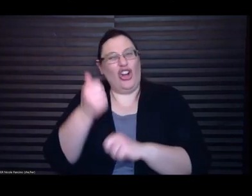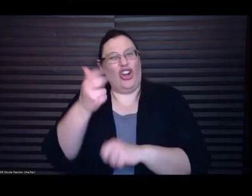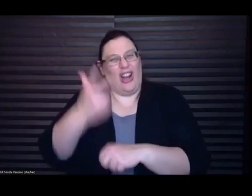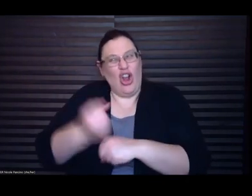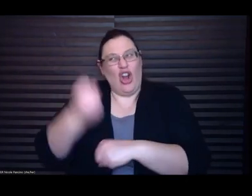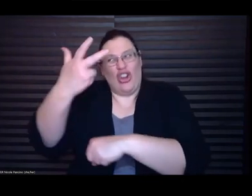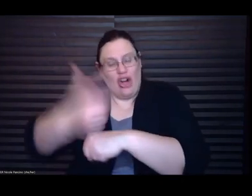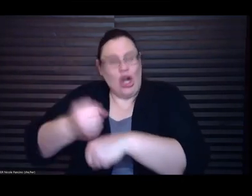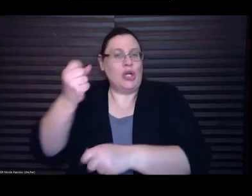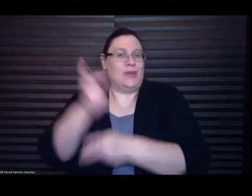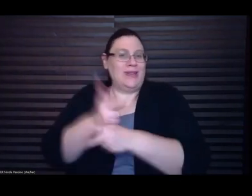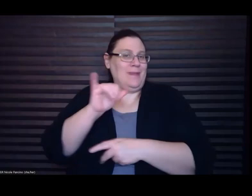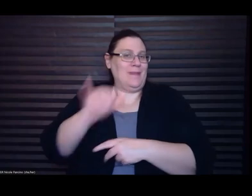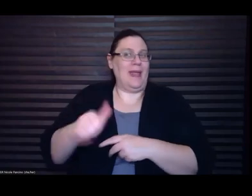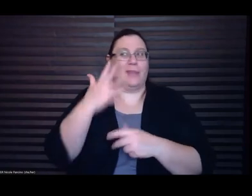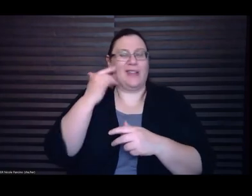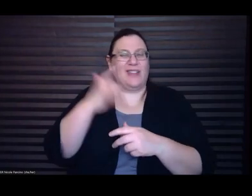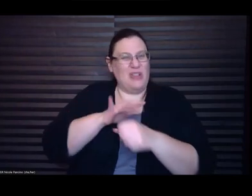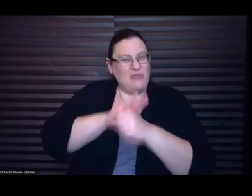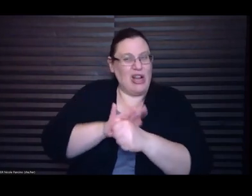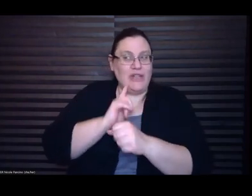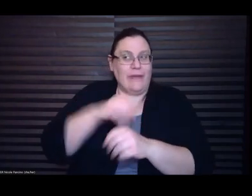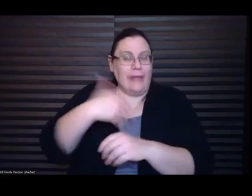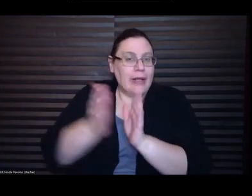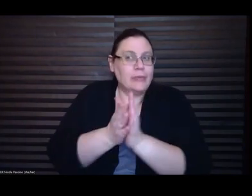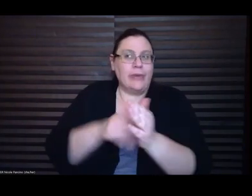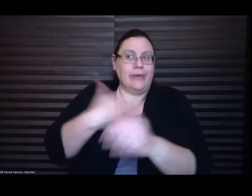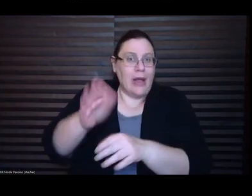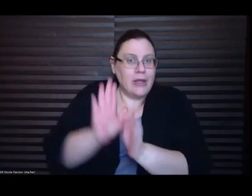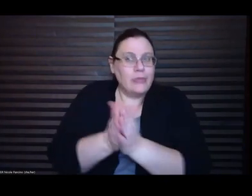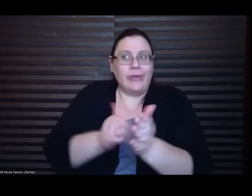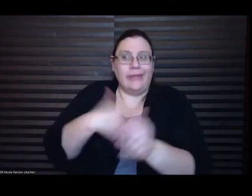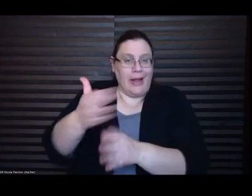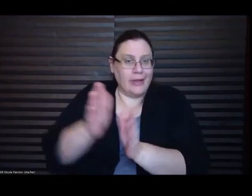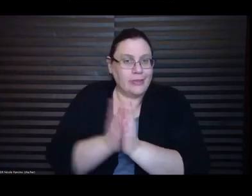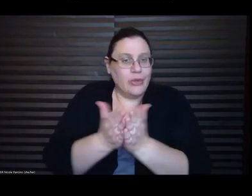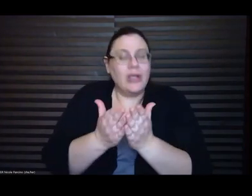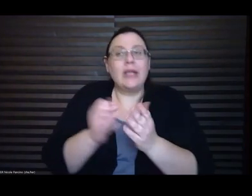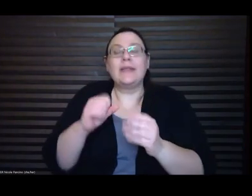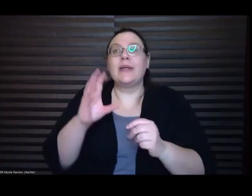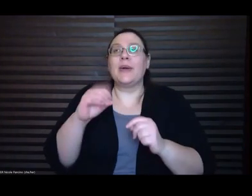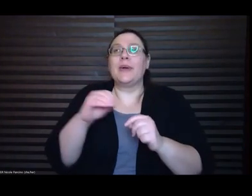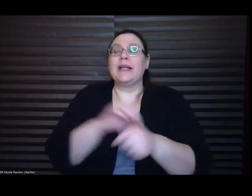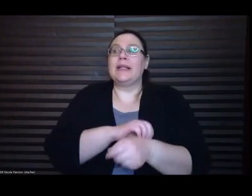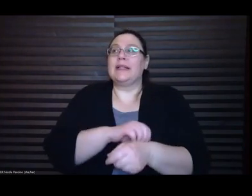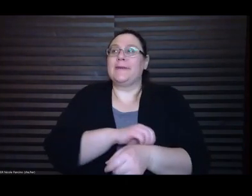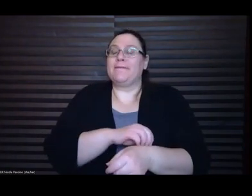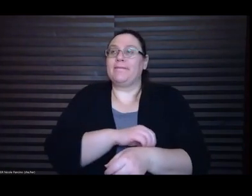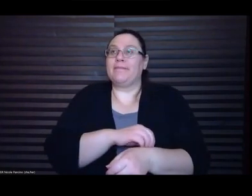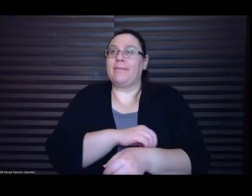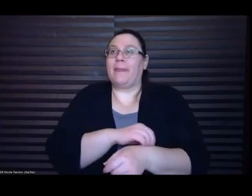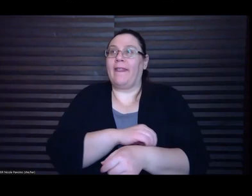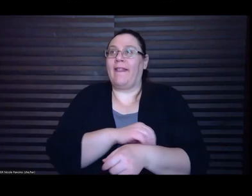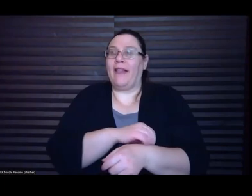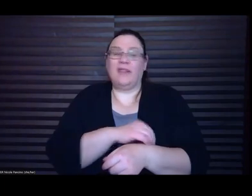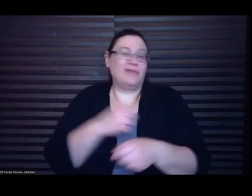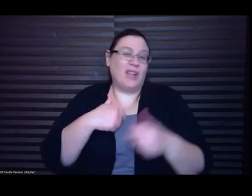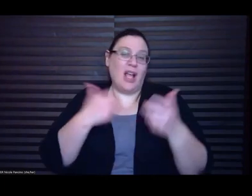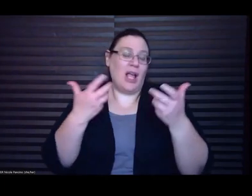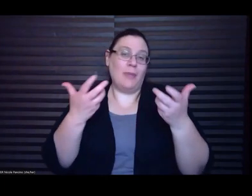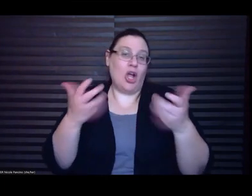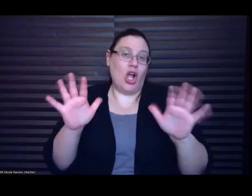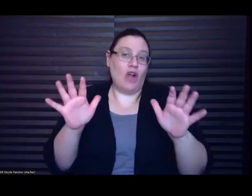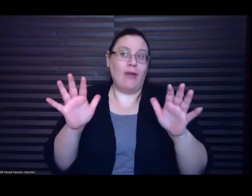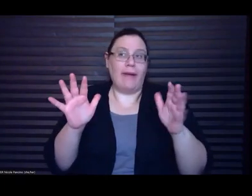you know so it's it um and I'm already you know I have readers who I'm picturing looking